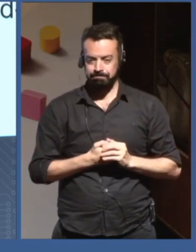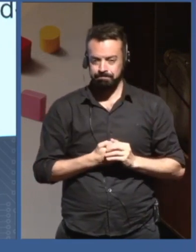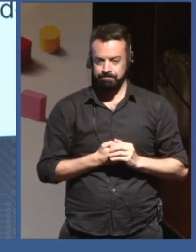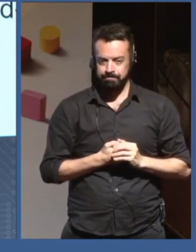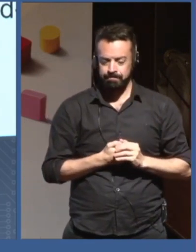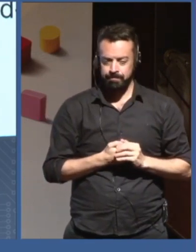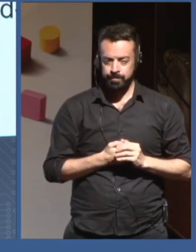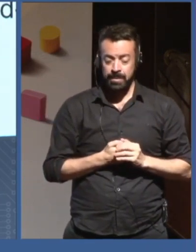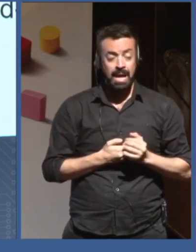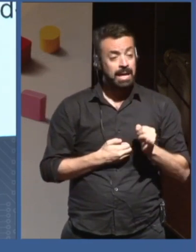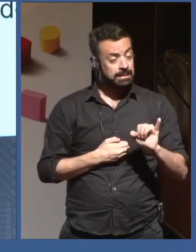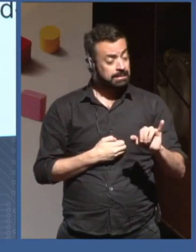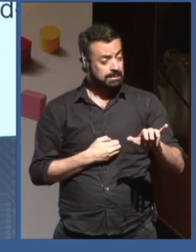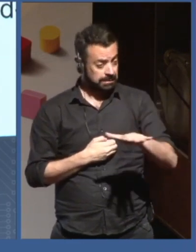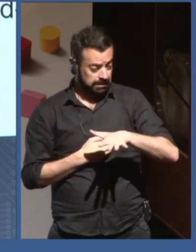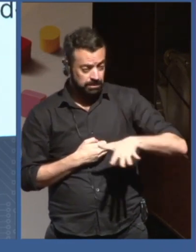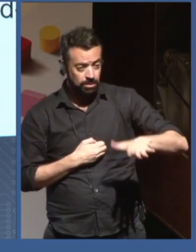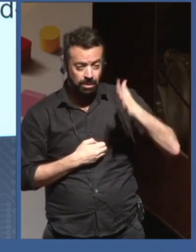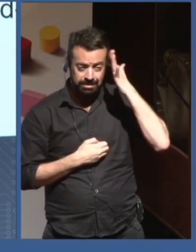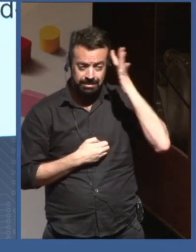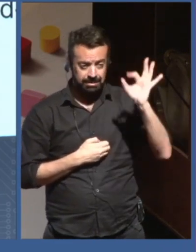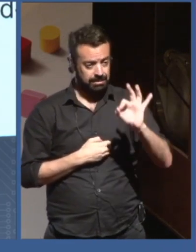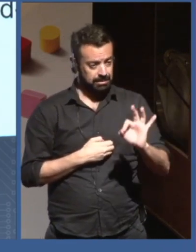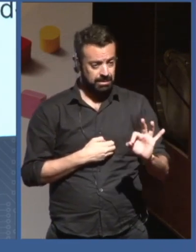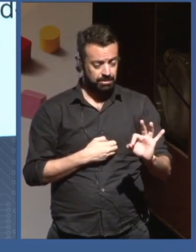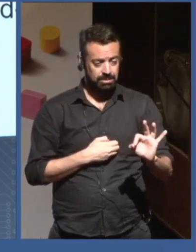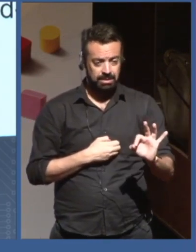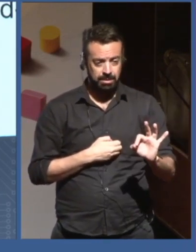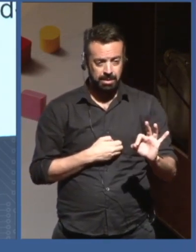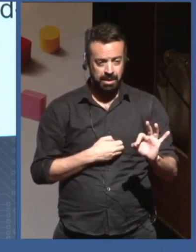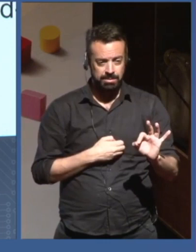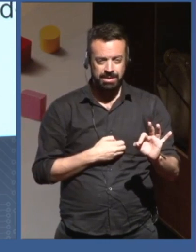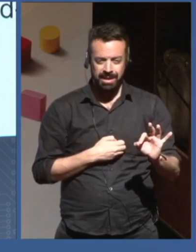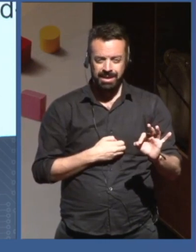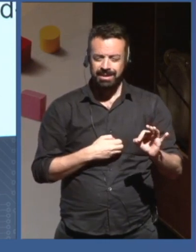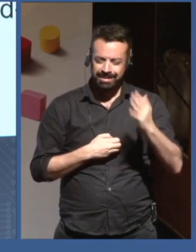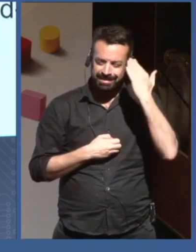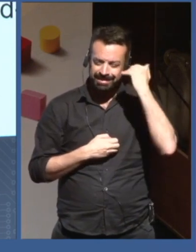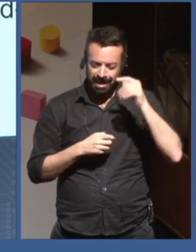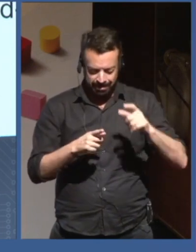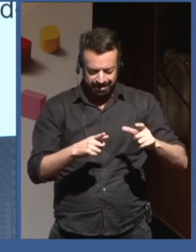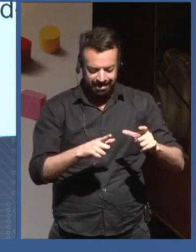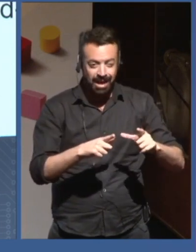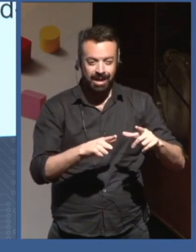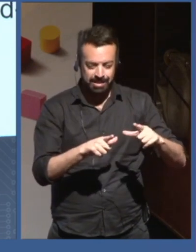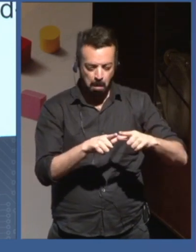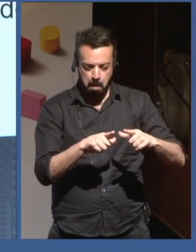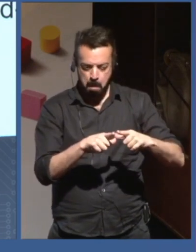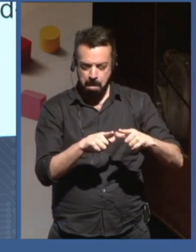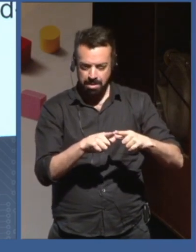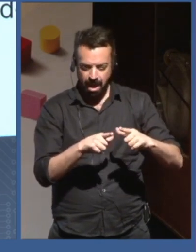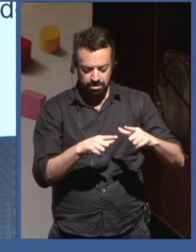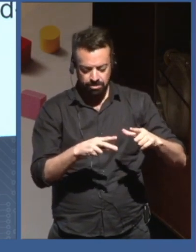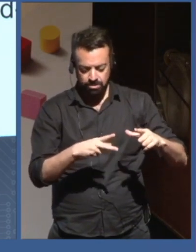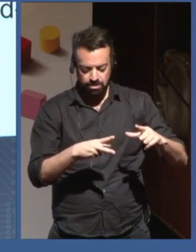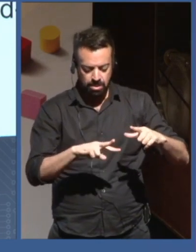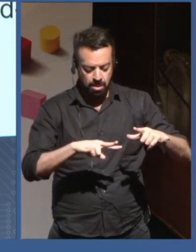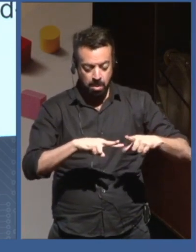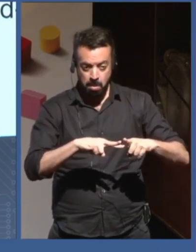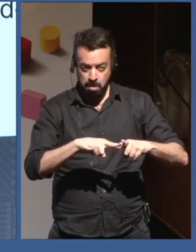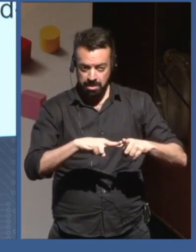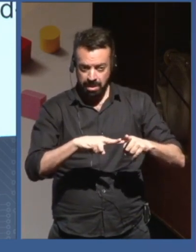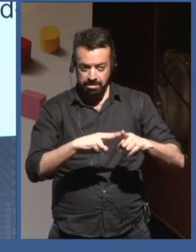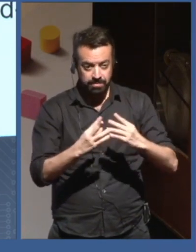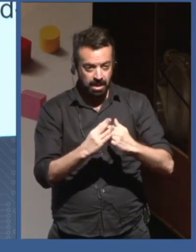pie, if we like it, well, we're going to have another one. So, there are other variables in the calculus of our